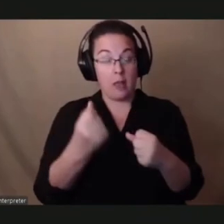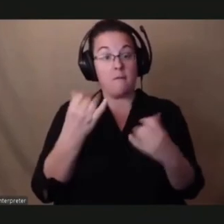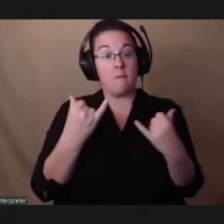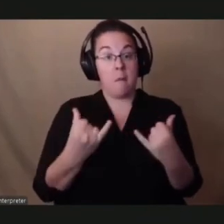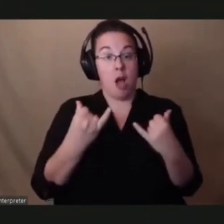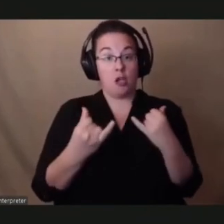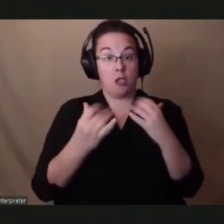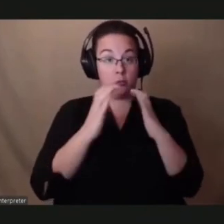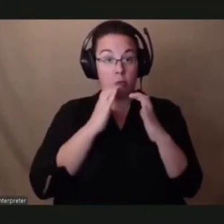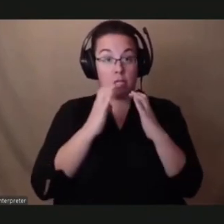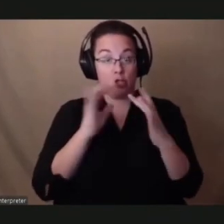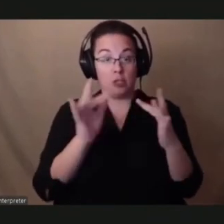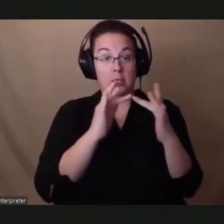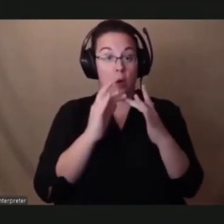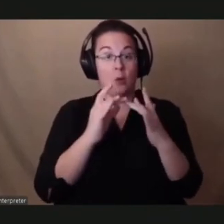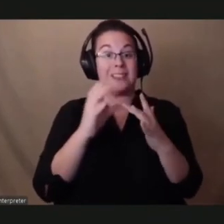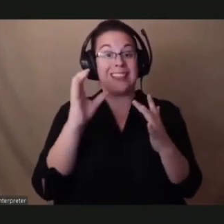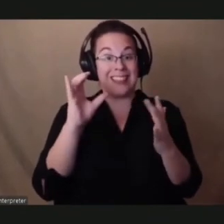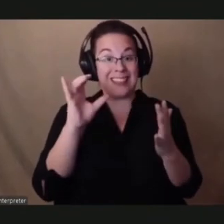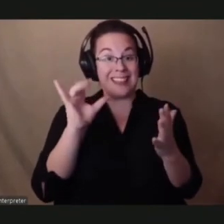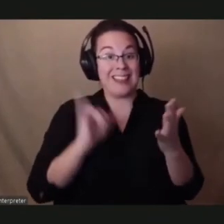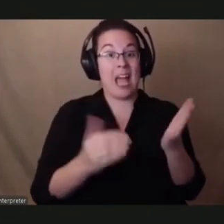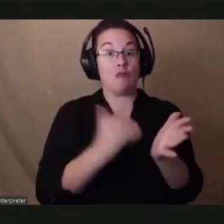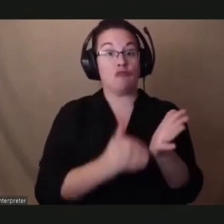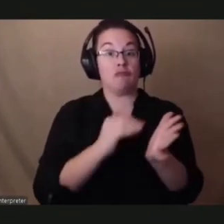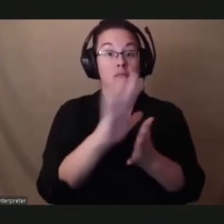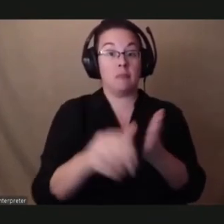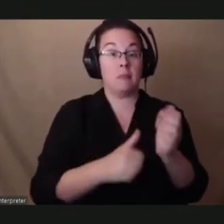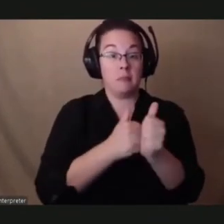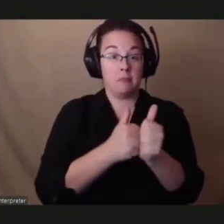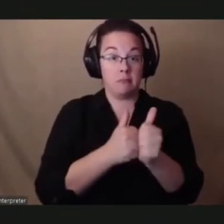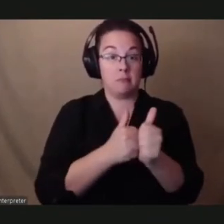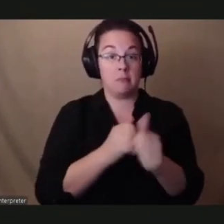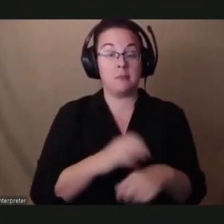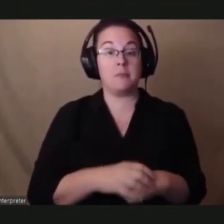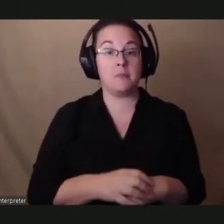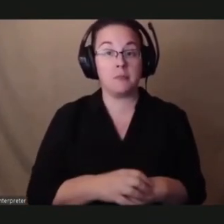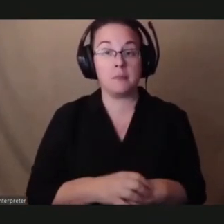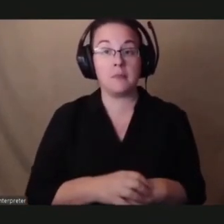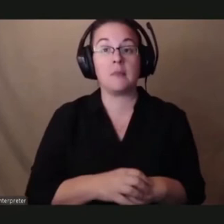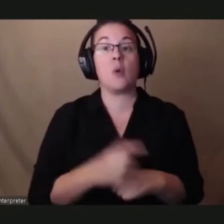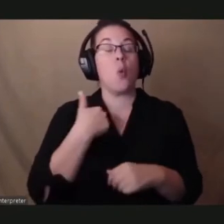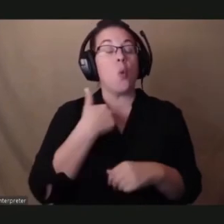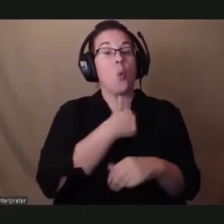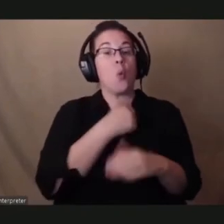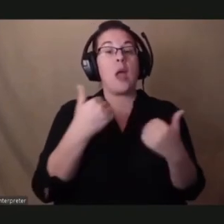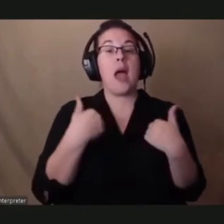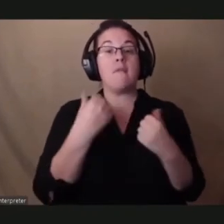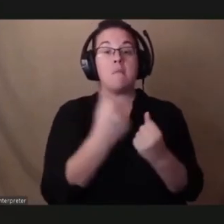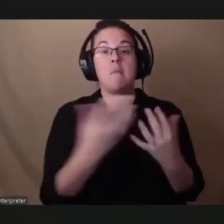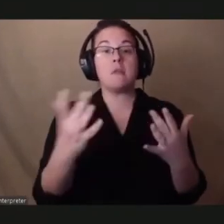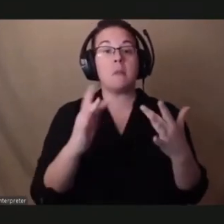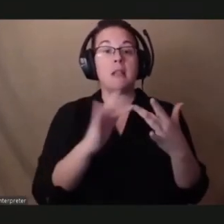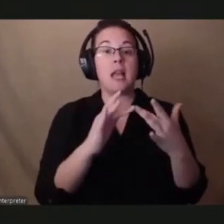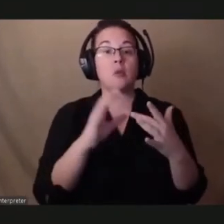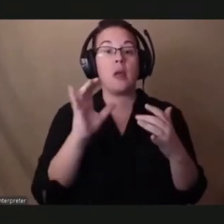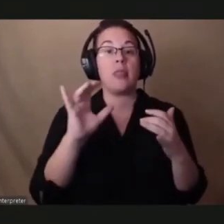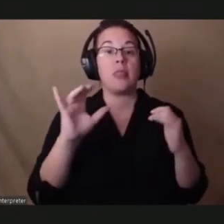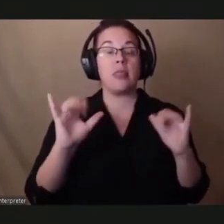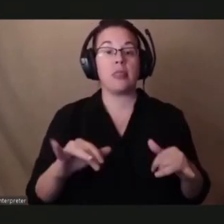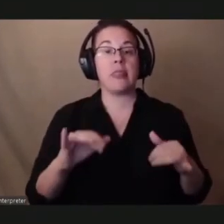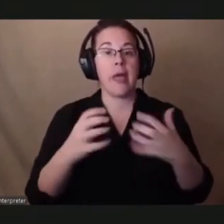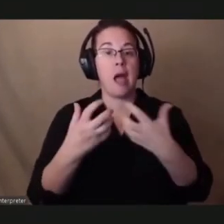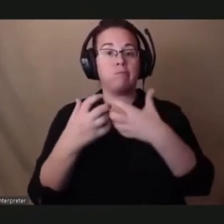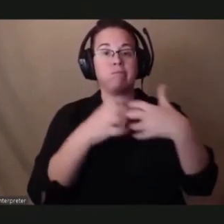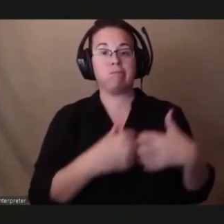redundancy. Rather than one wireline network hardened to maximum reliability, we have multiple networks that interconnect and interoperate